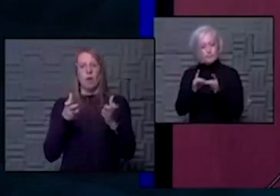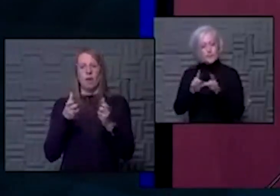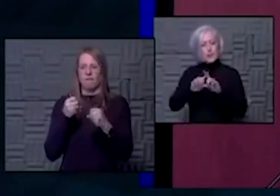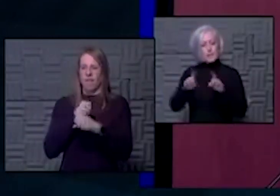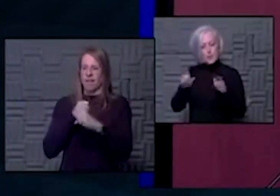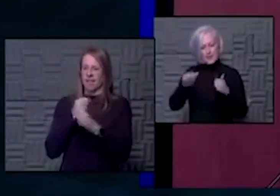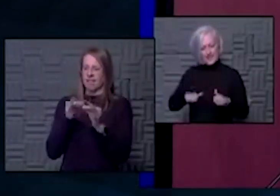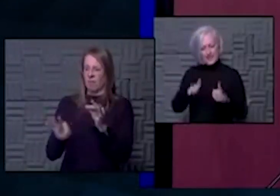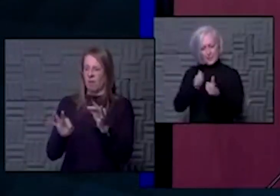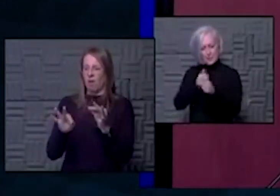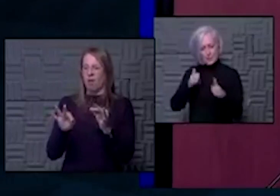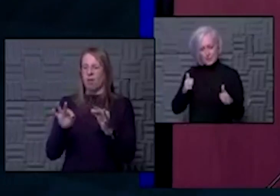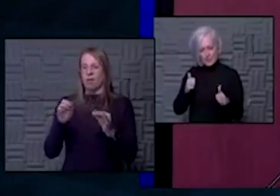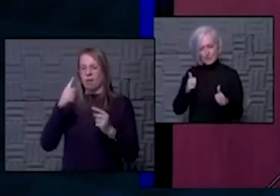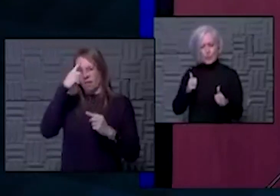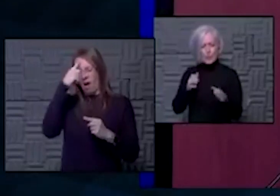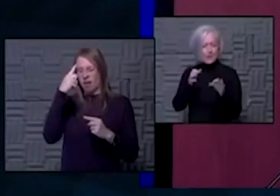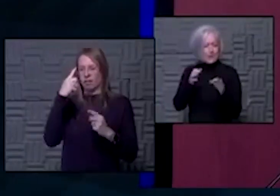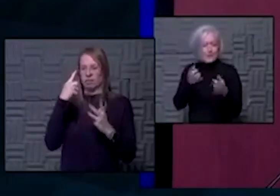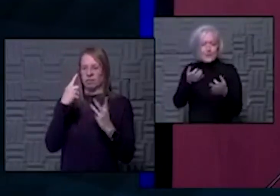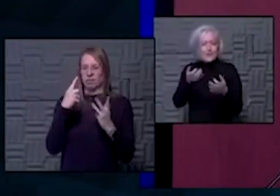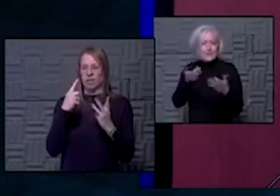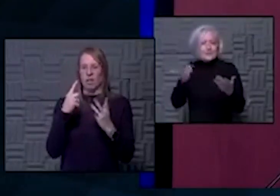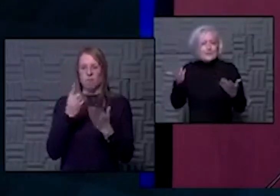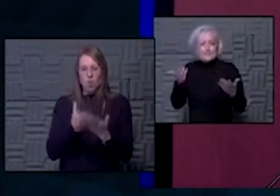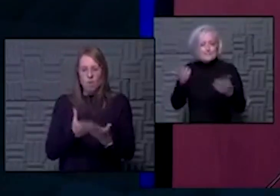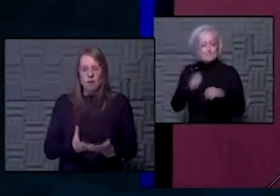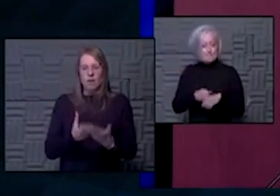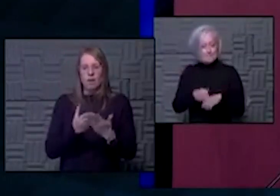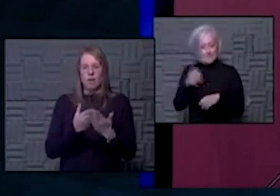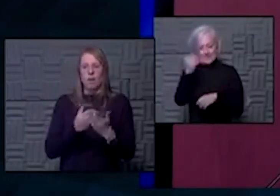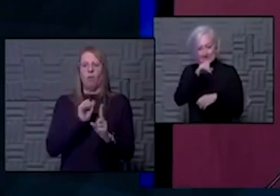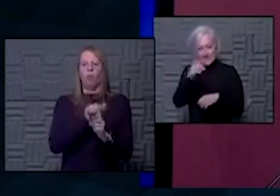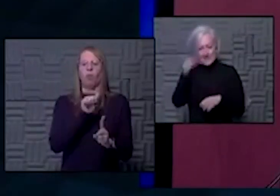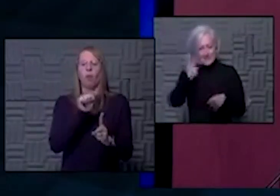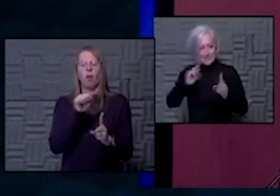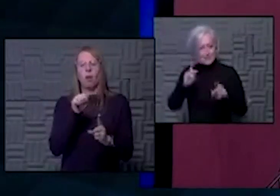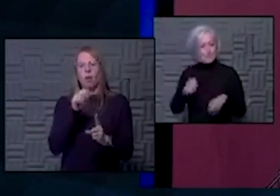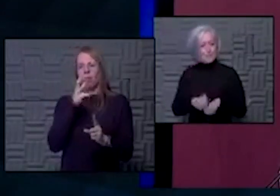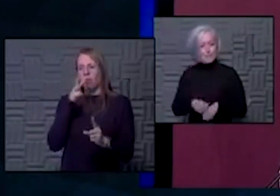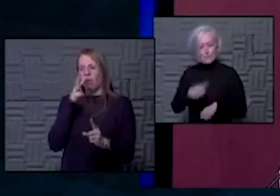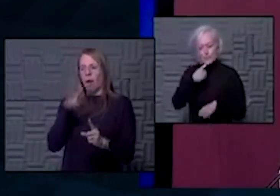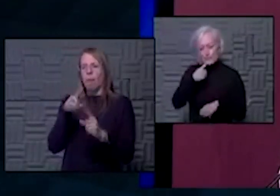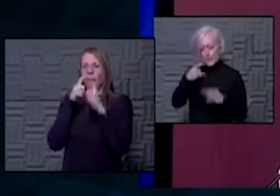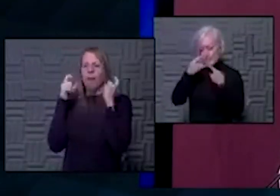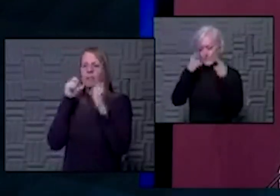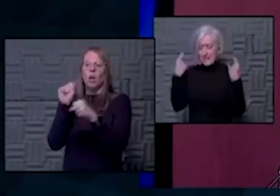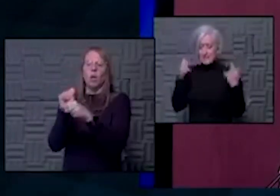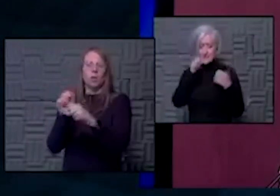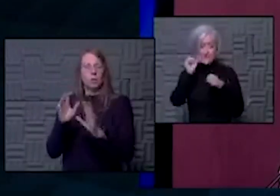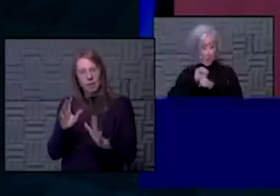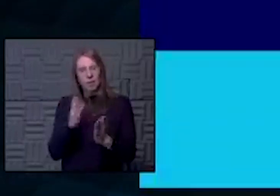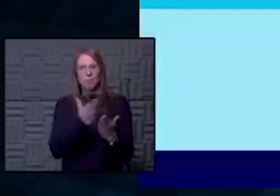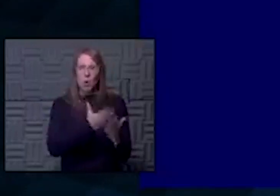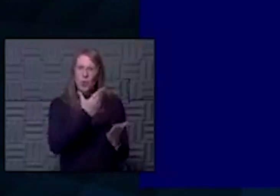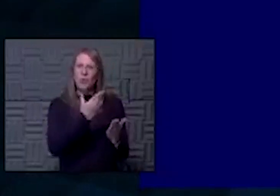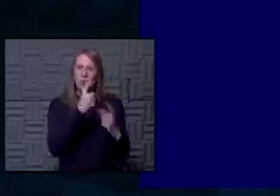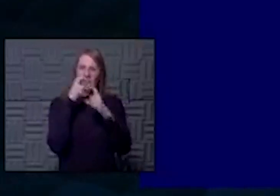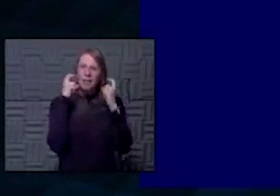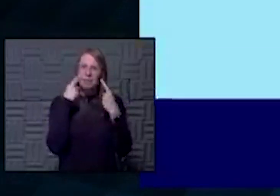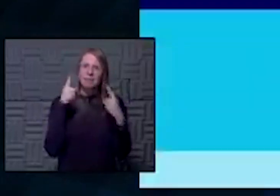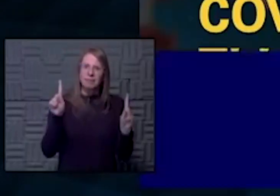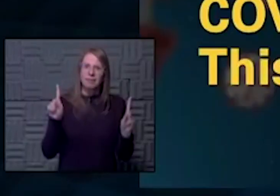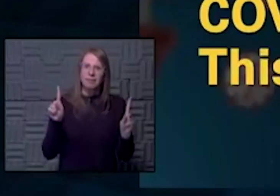to me because it's a fool's wisdom that takes us on a journey that says masks don't work when there is so much evidence that proves that they do.